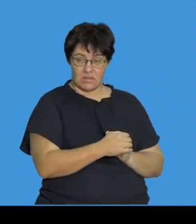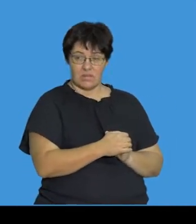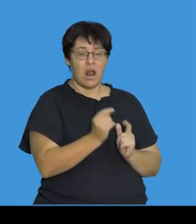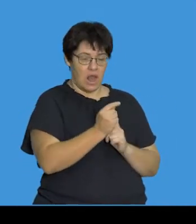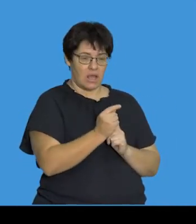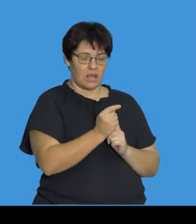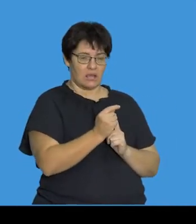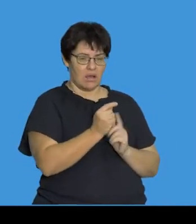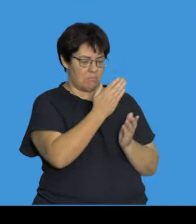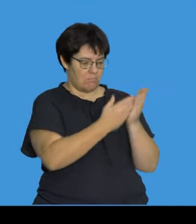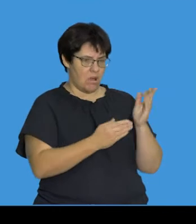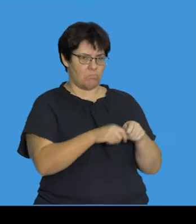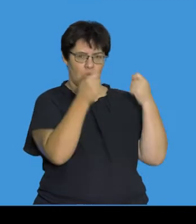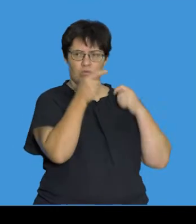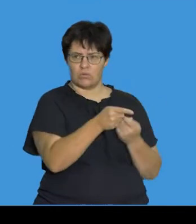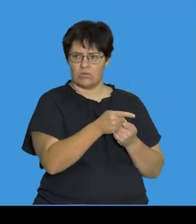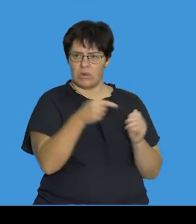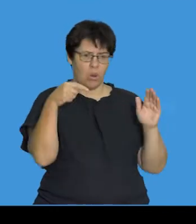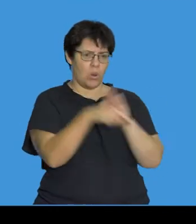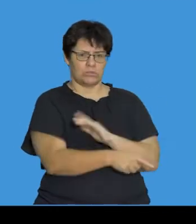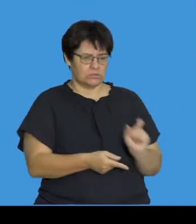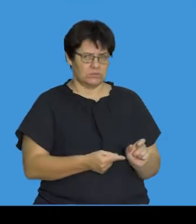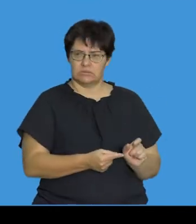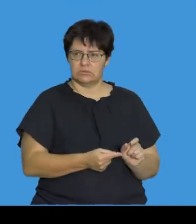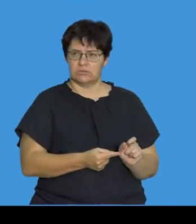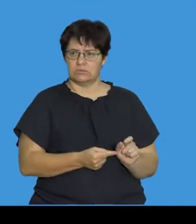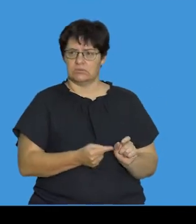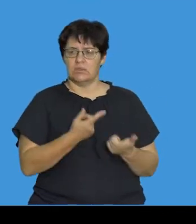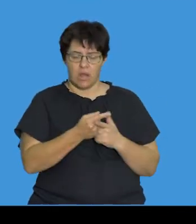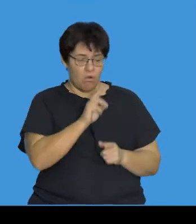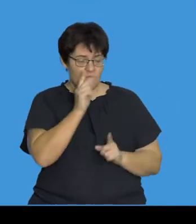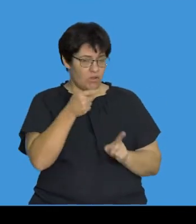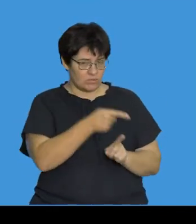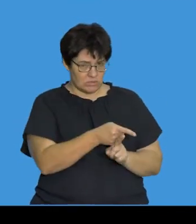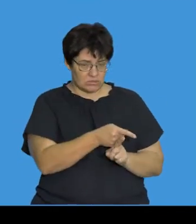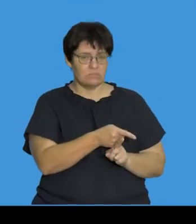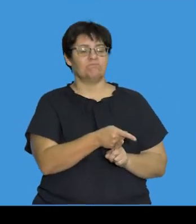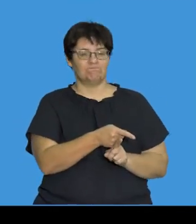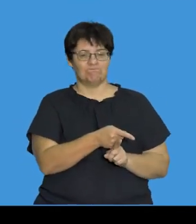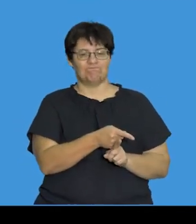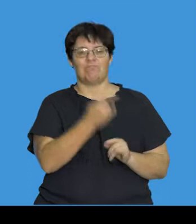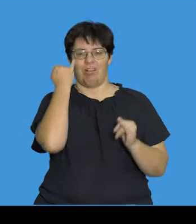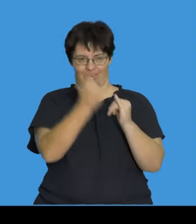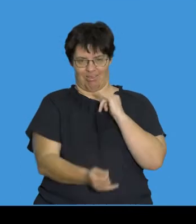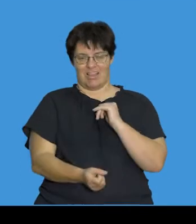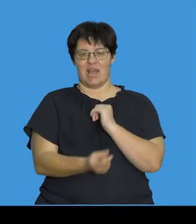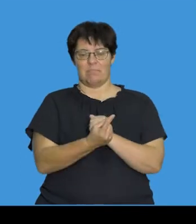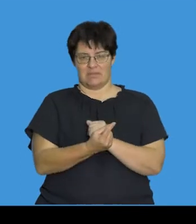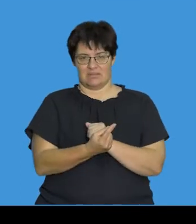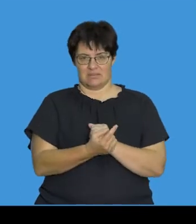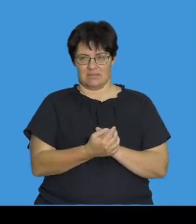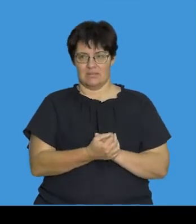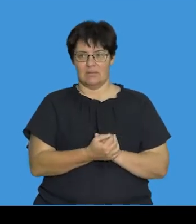chromosome is broken up and lost, we can refer to that as a chromosomal abnormality